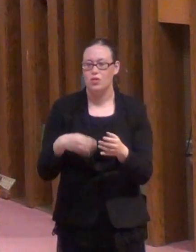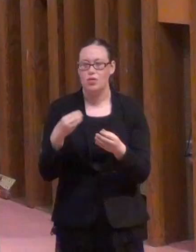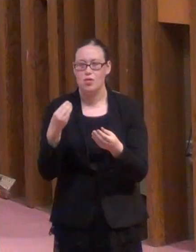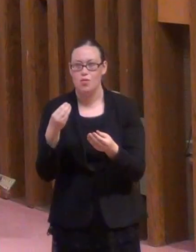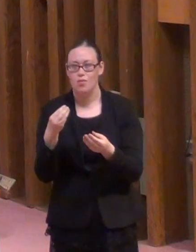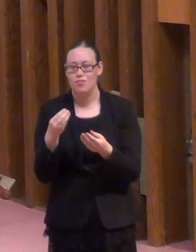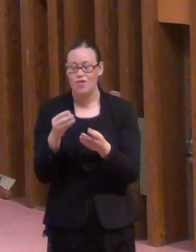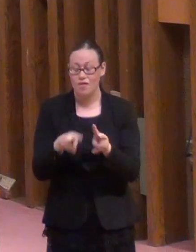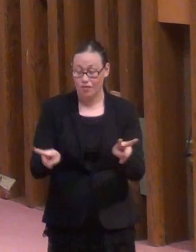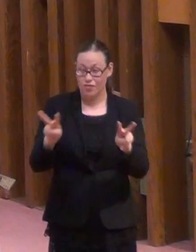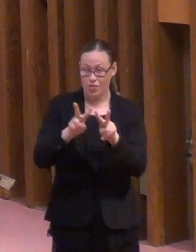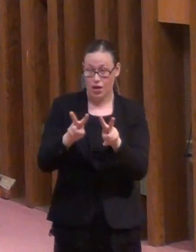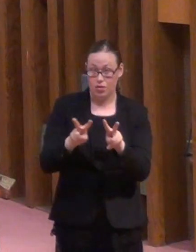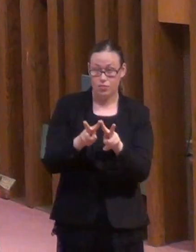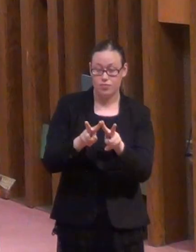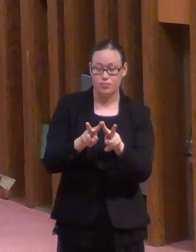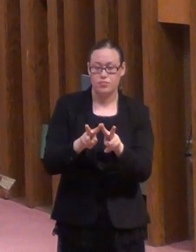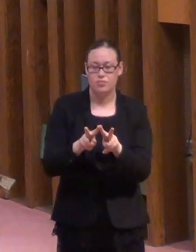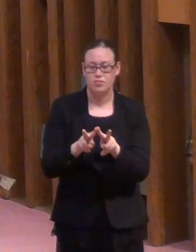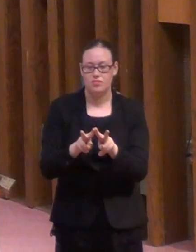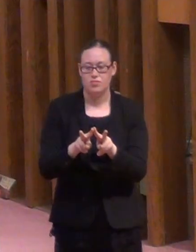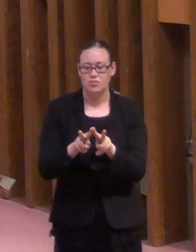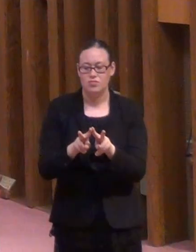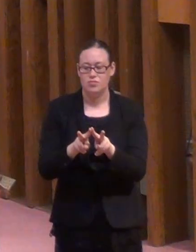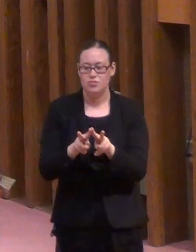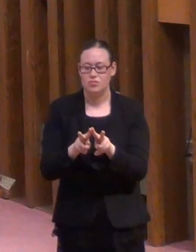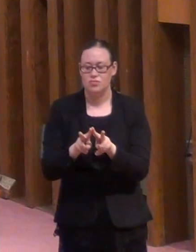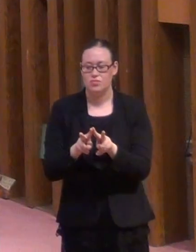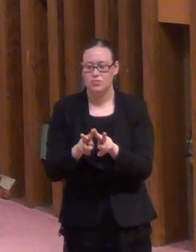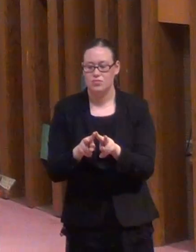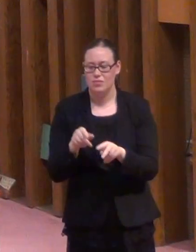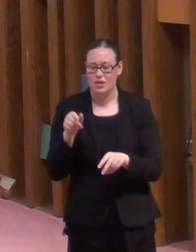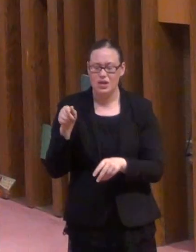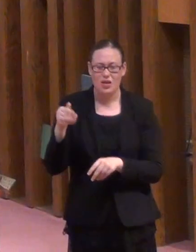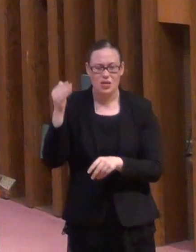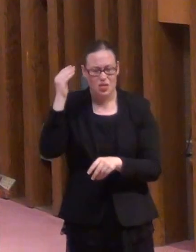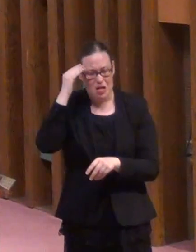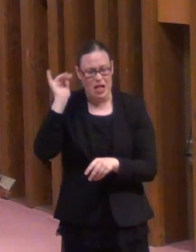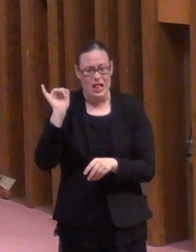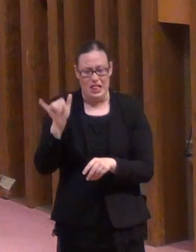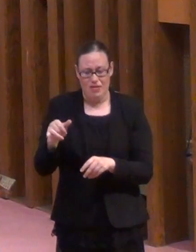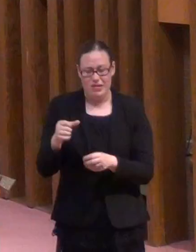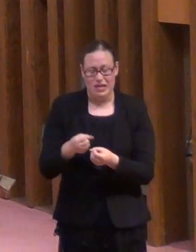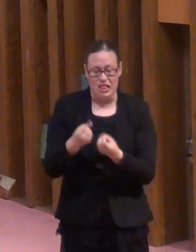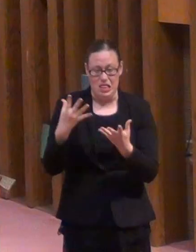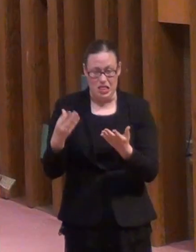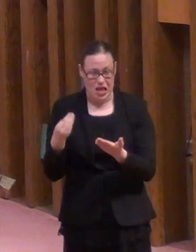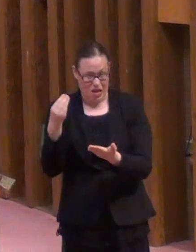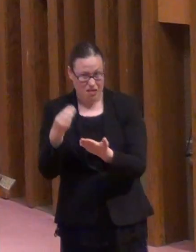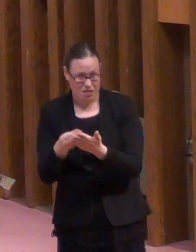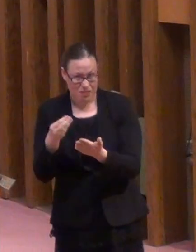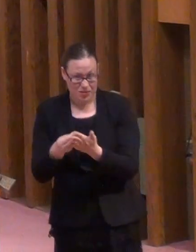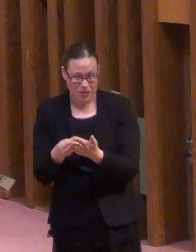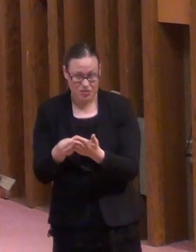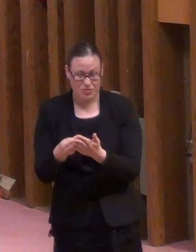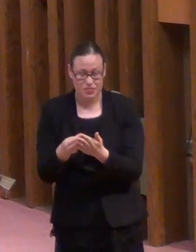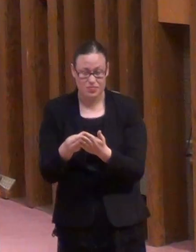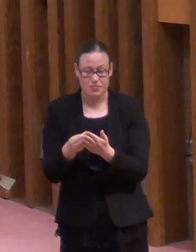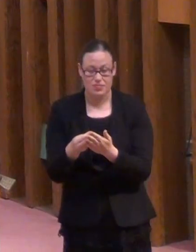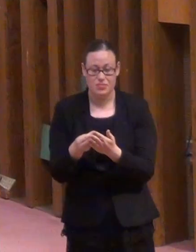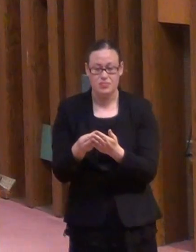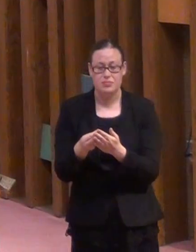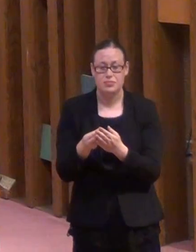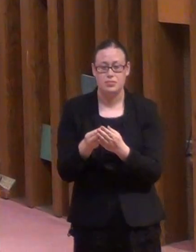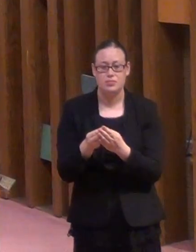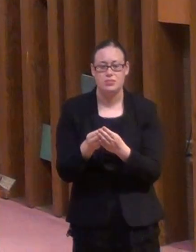worker of the day. You say, Pastor, I don't know what denarii is. I've never had one in my pocket. Well, let me tell you, I looked